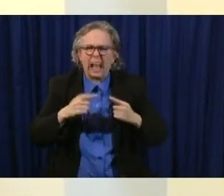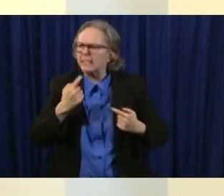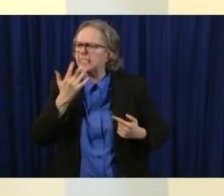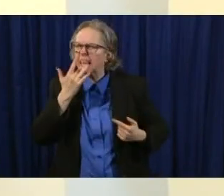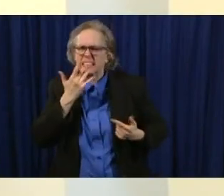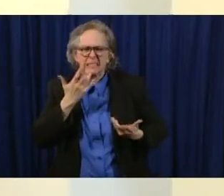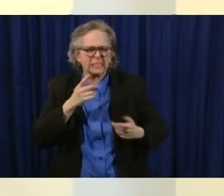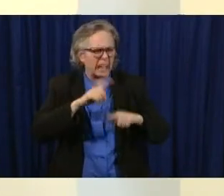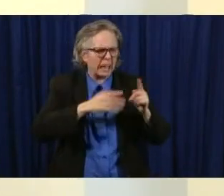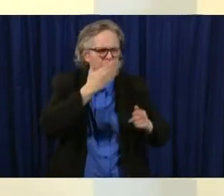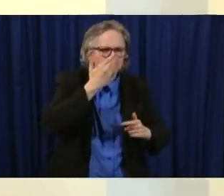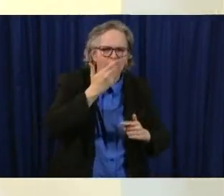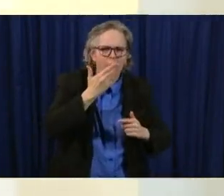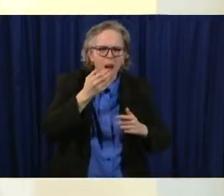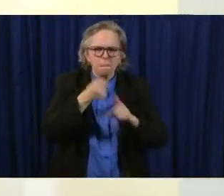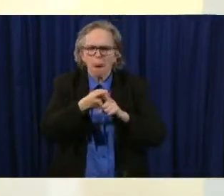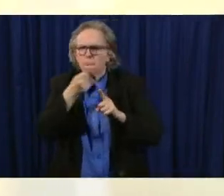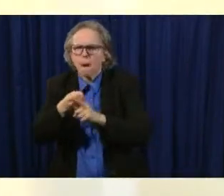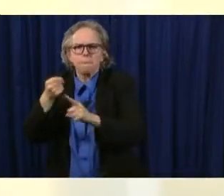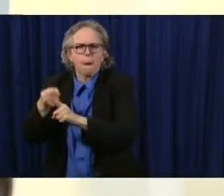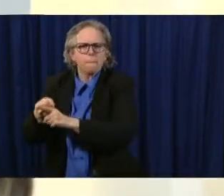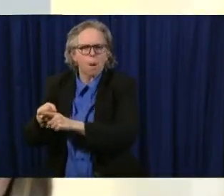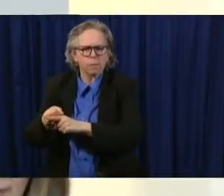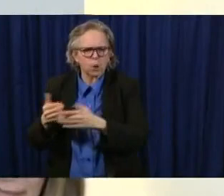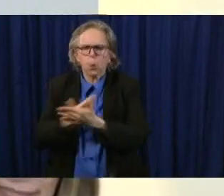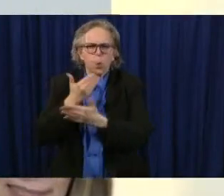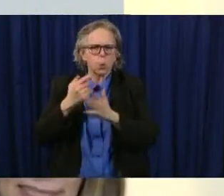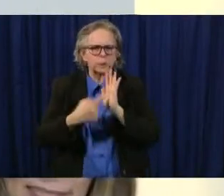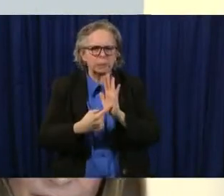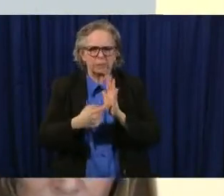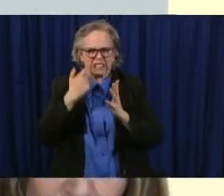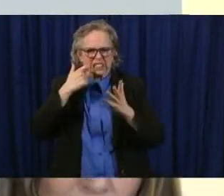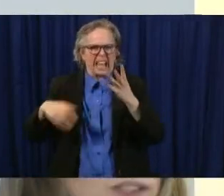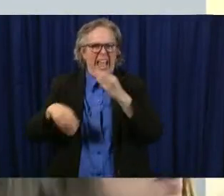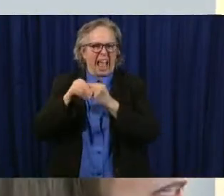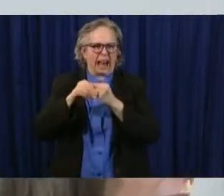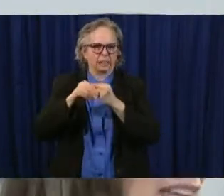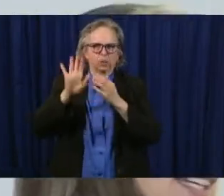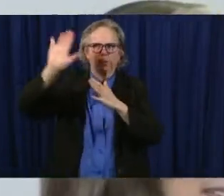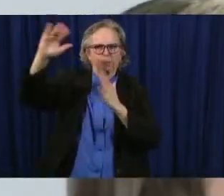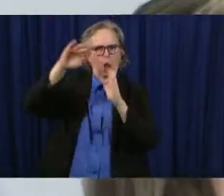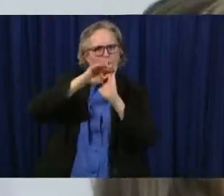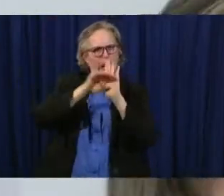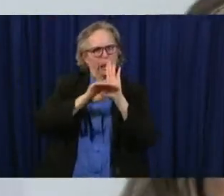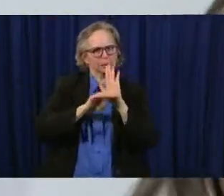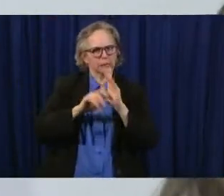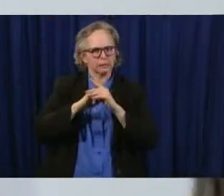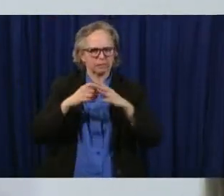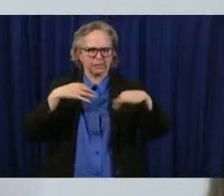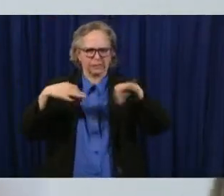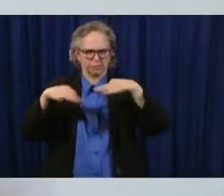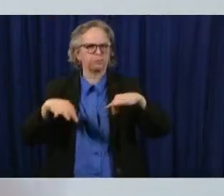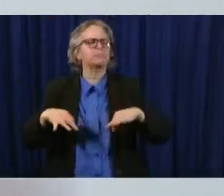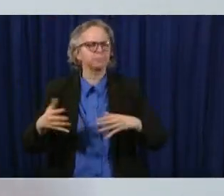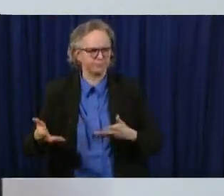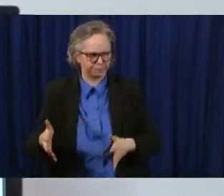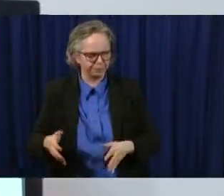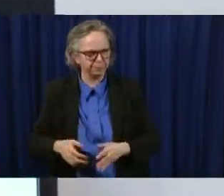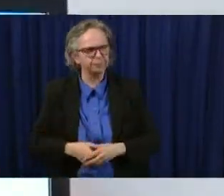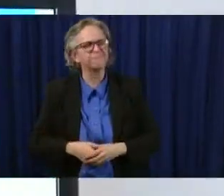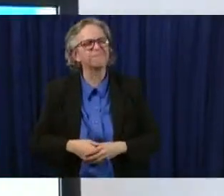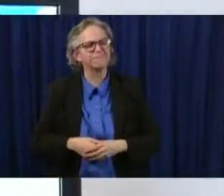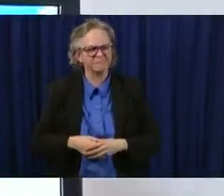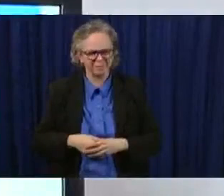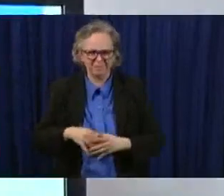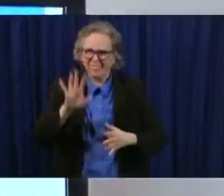been added to to the list of symptoms by the cdc i do want to highlight the at-risk groups that the governor mentioned